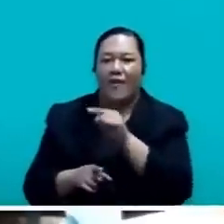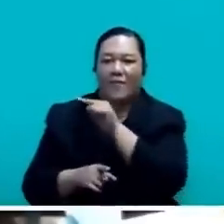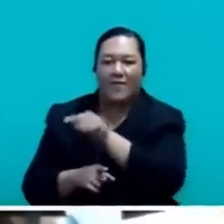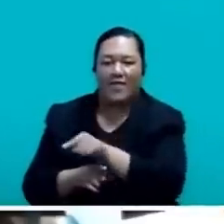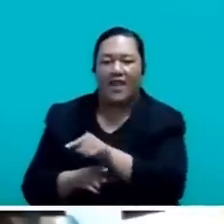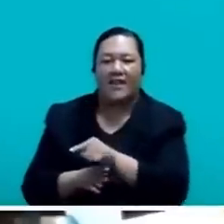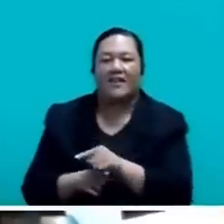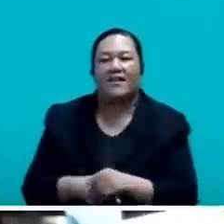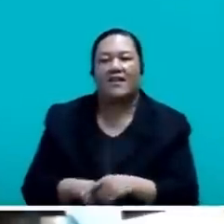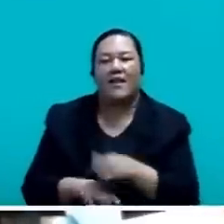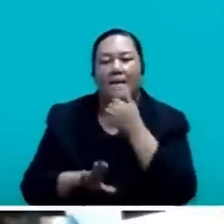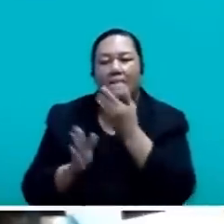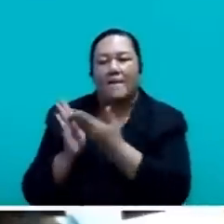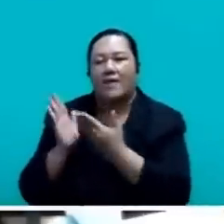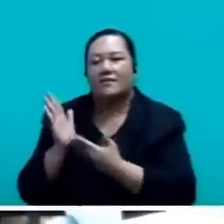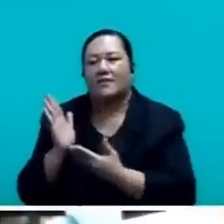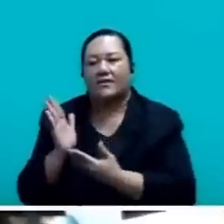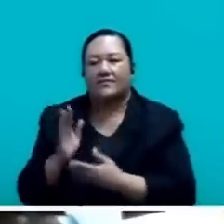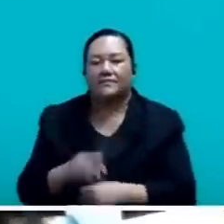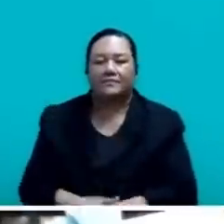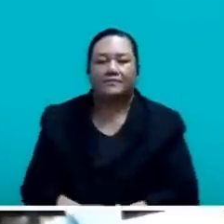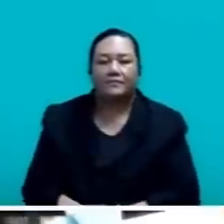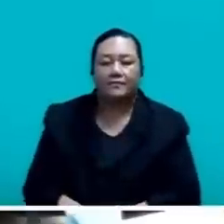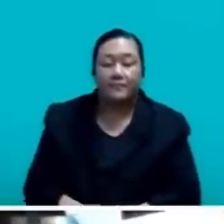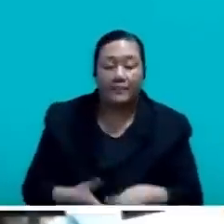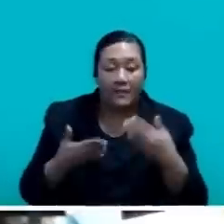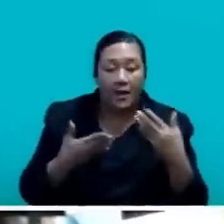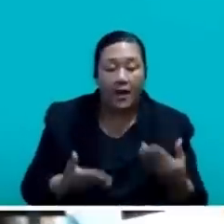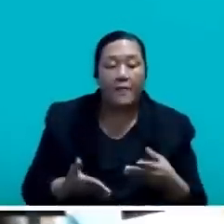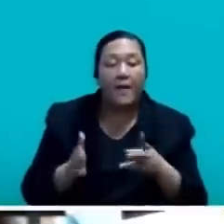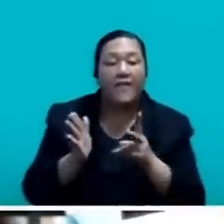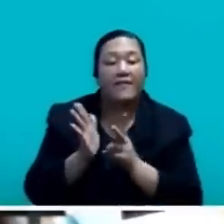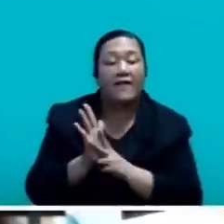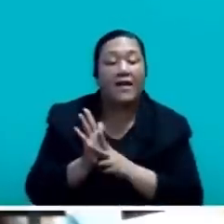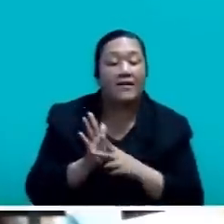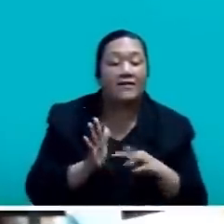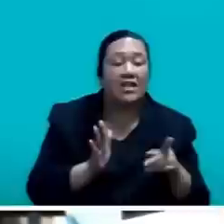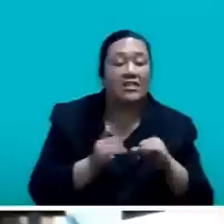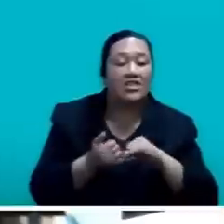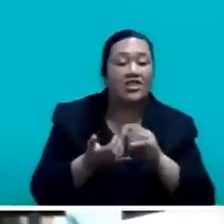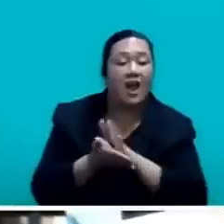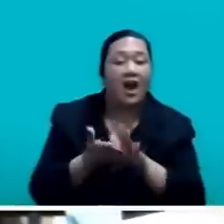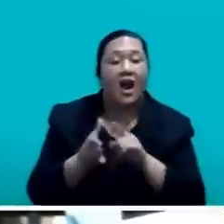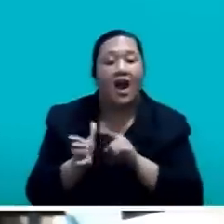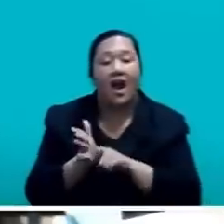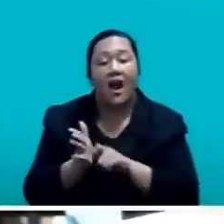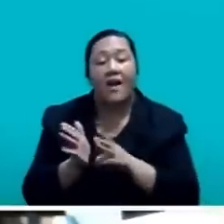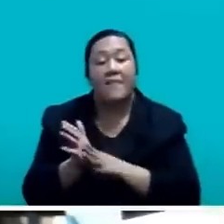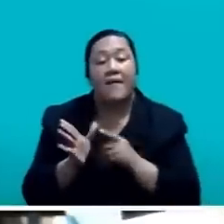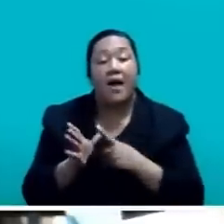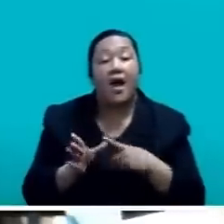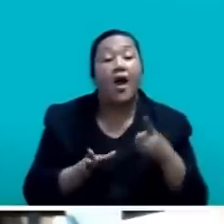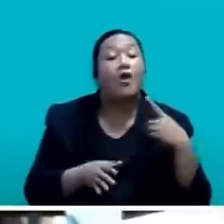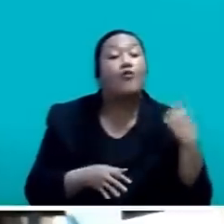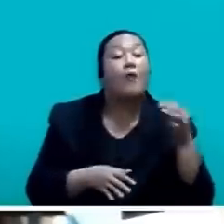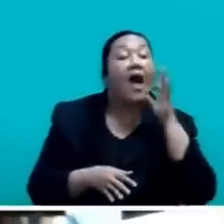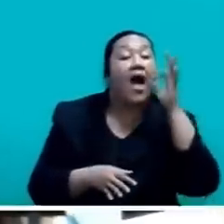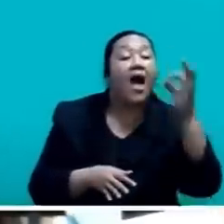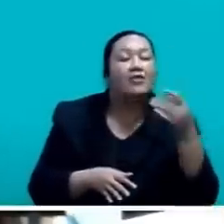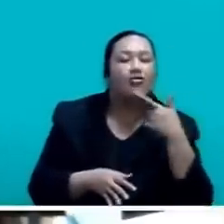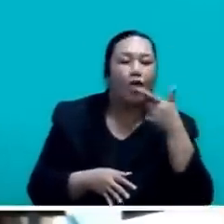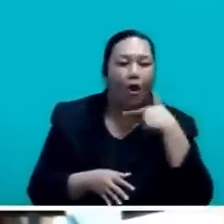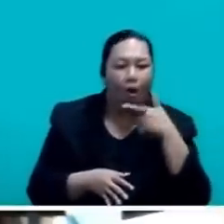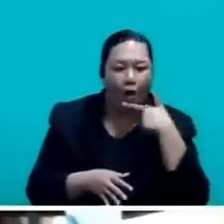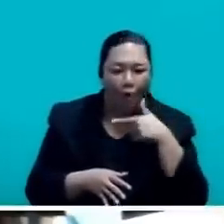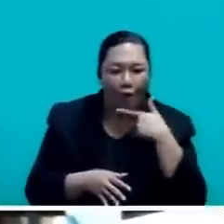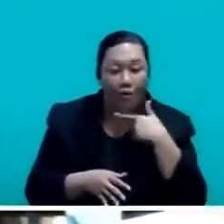coalition budget. Honourable Rinesh Sharma, go and ask those who had loaned and now have their loans forgiven as to how they